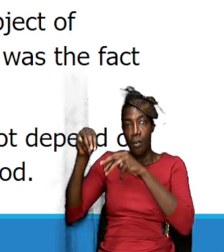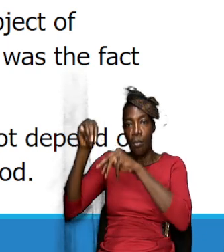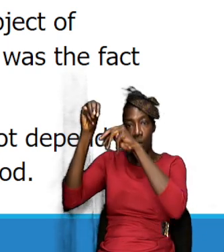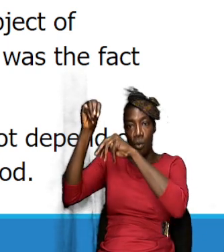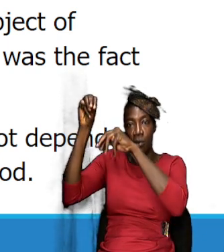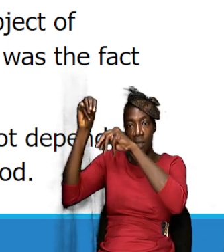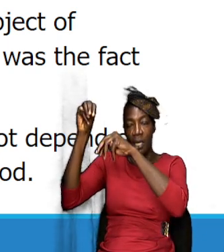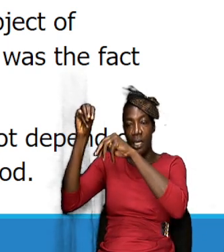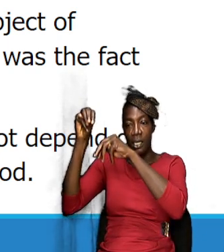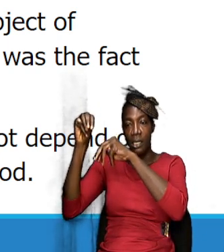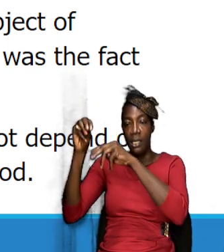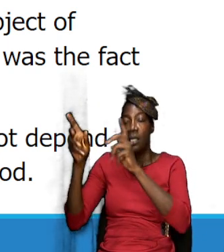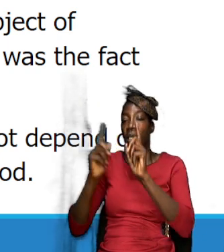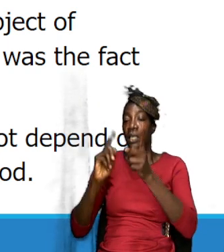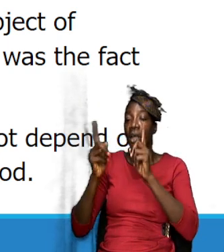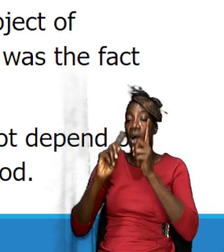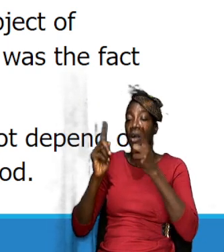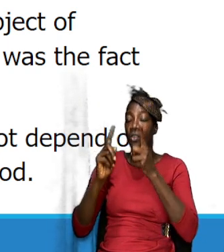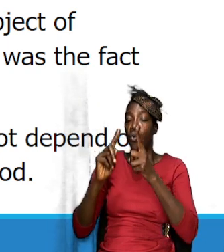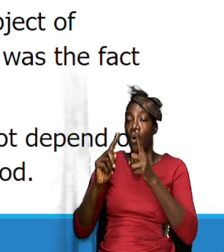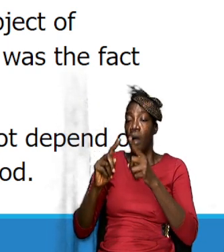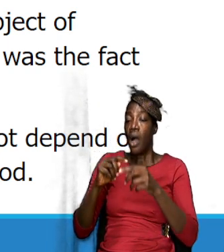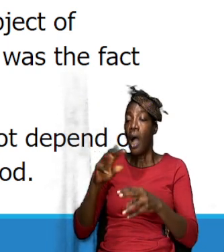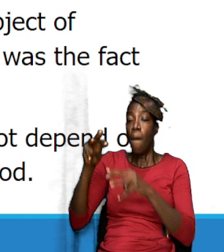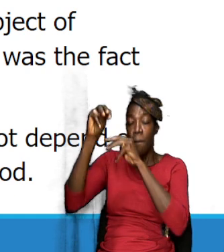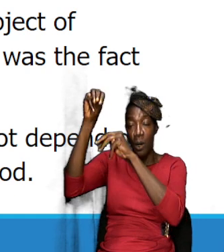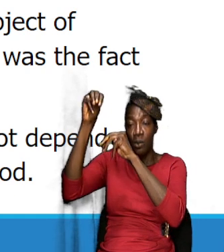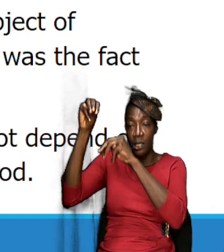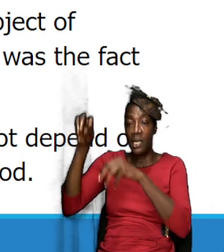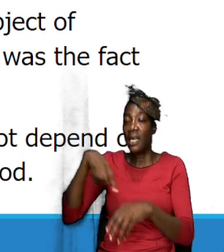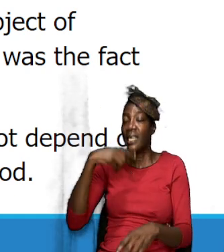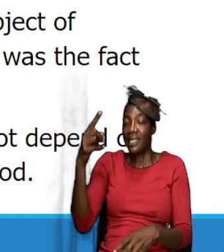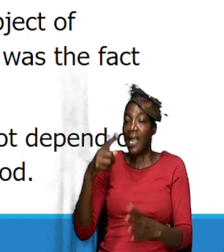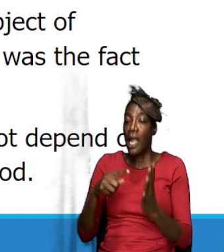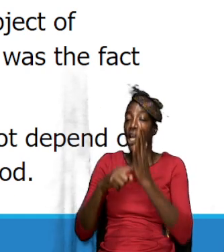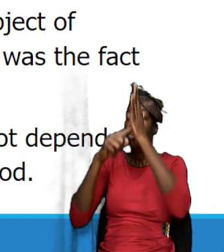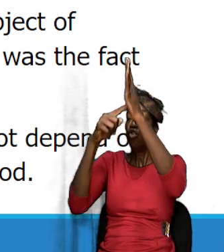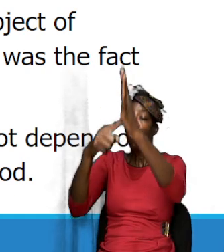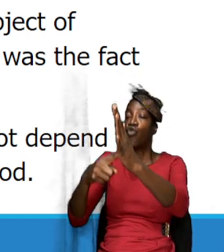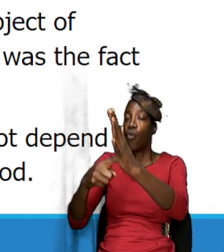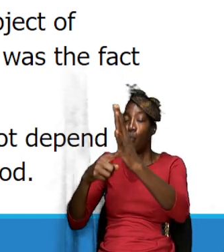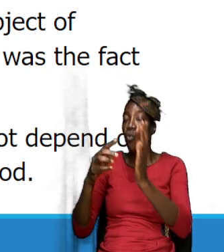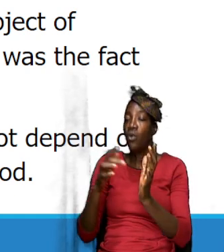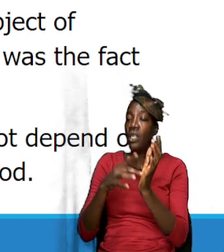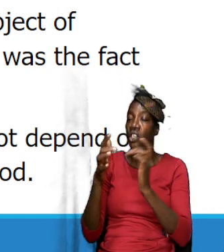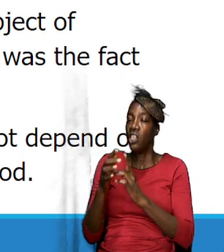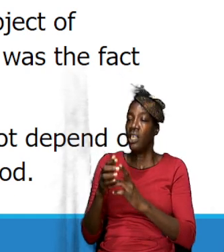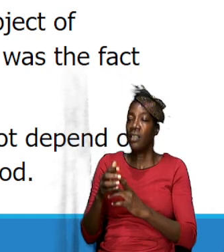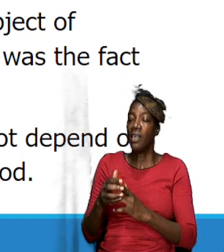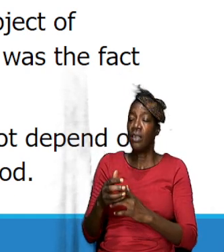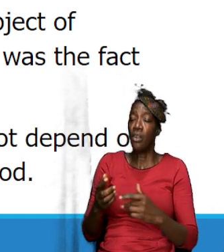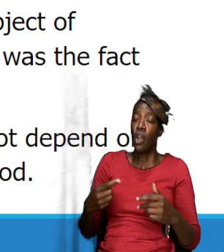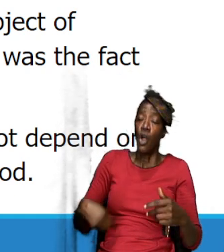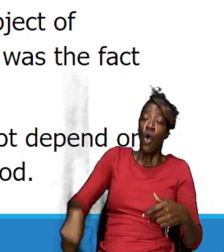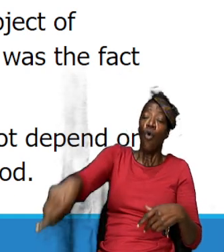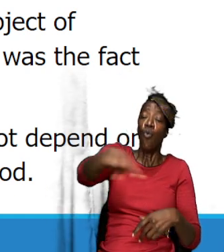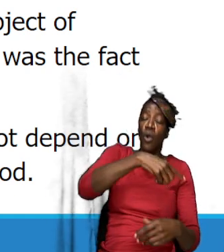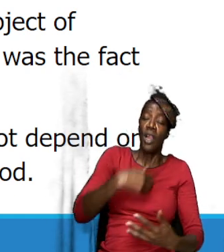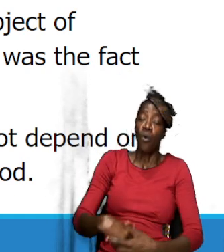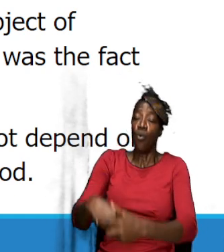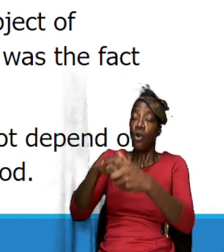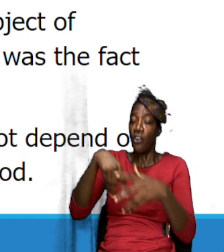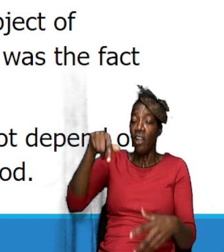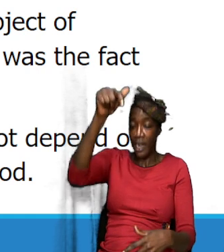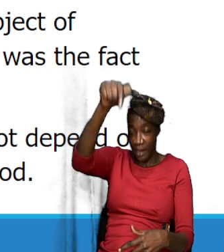pointed to a mountain physically and said and pointed to it and showed Jesus that you know we worship God in this mountain